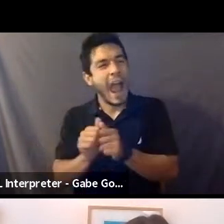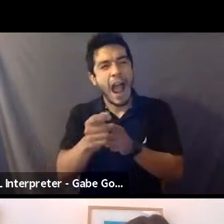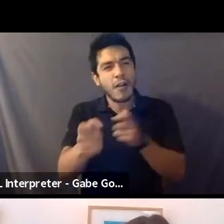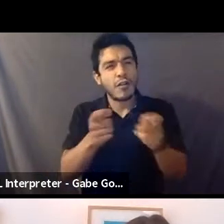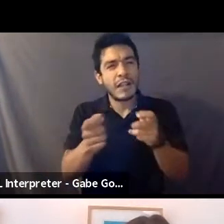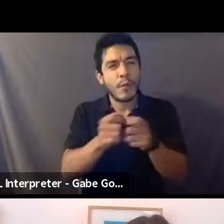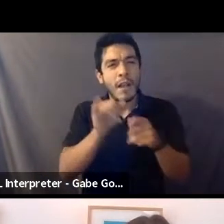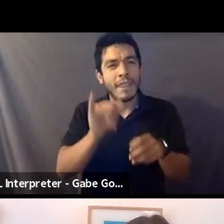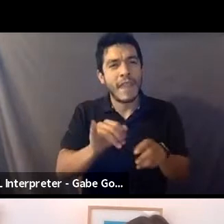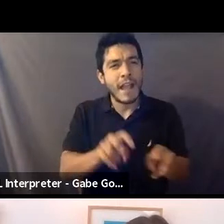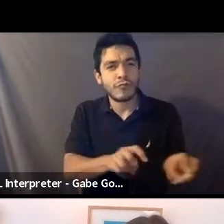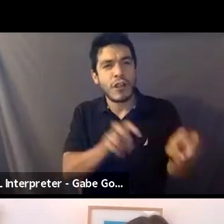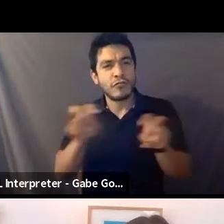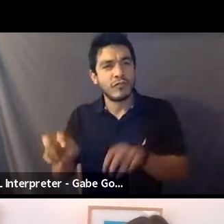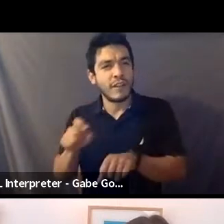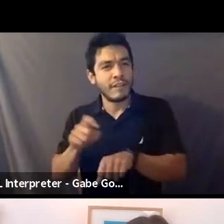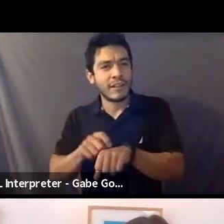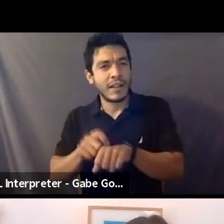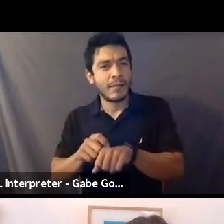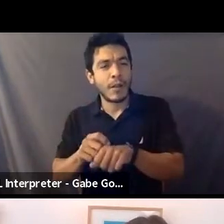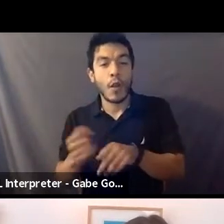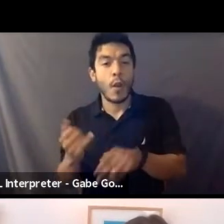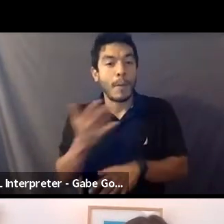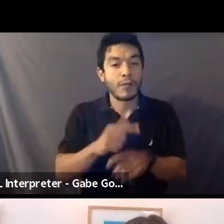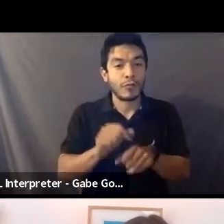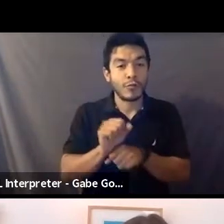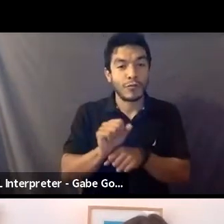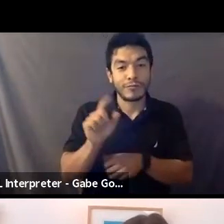transitional bit of going back to work?